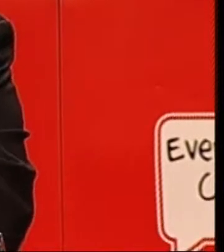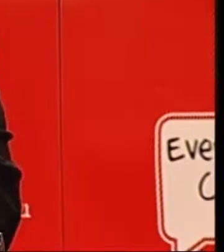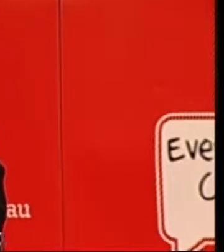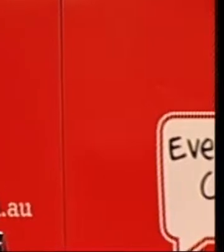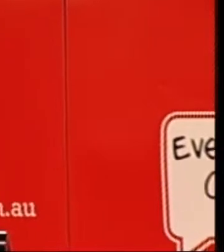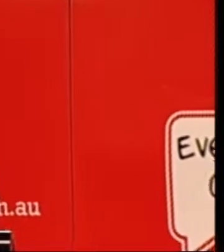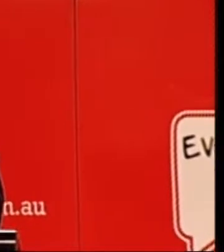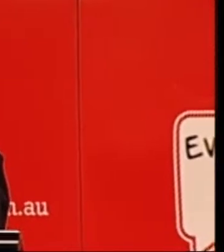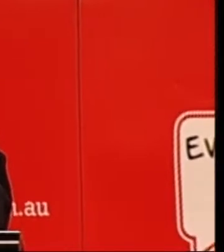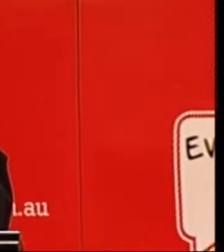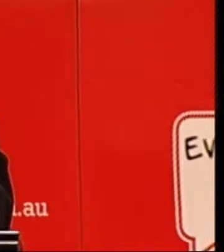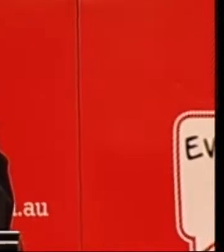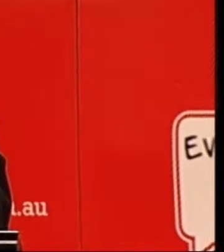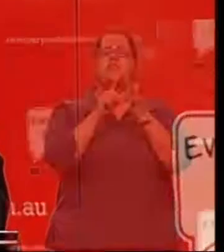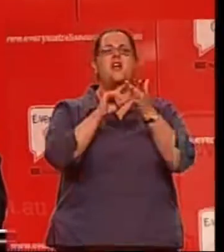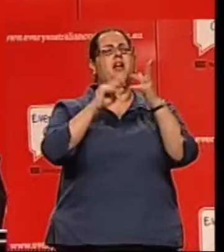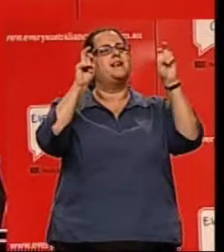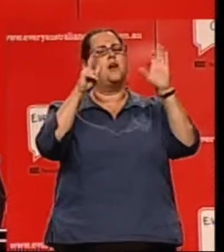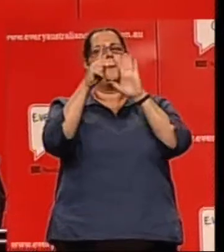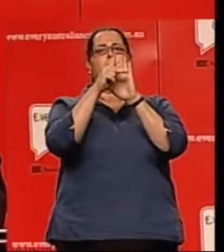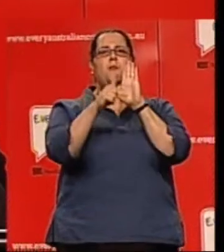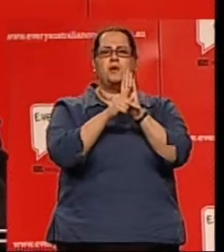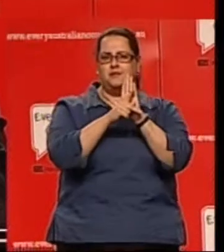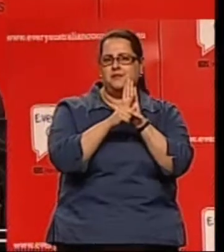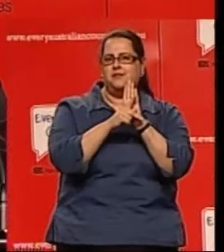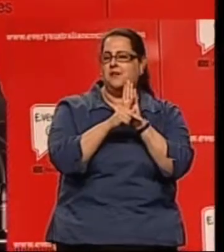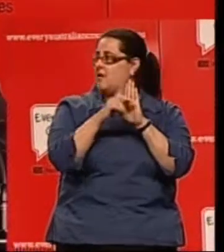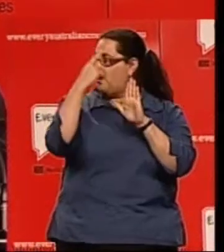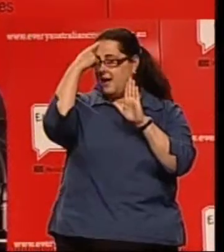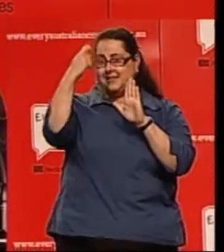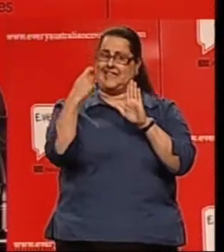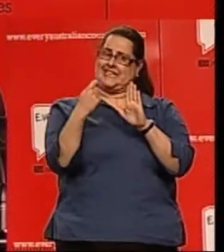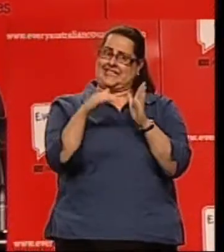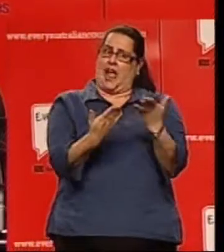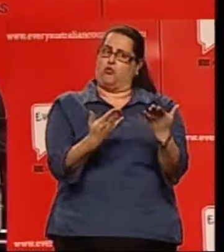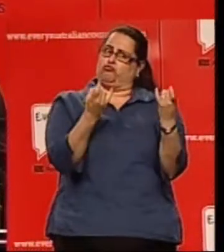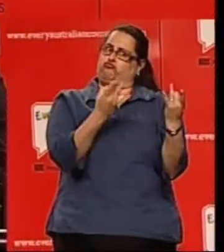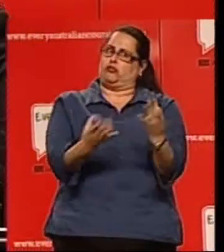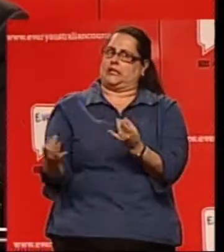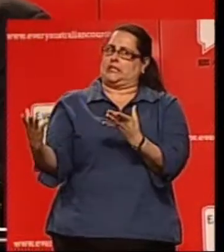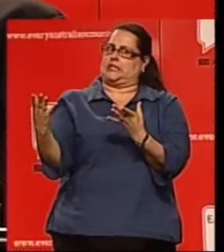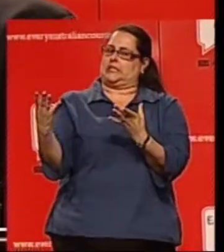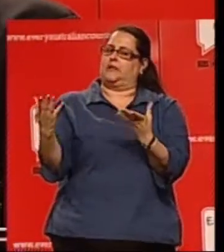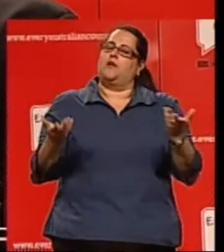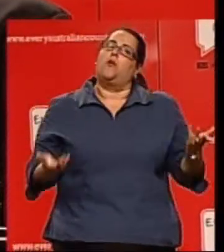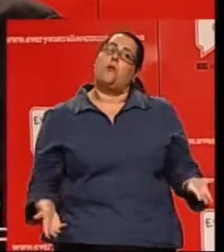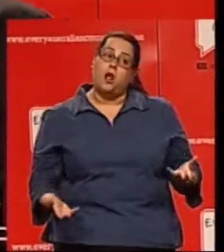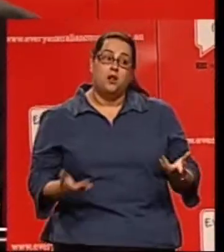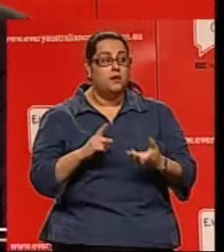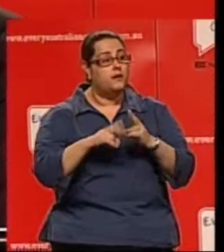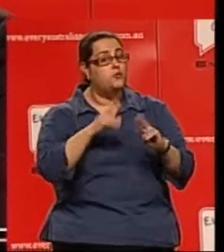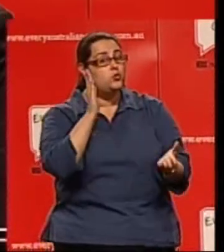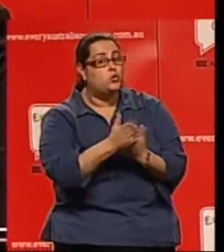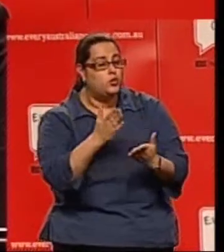It's commonly said that the NDIS is a policy idea whose time has come. Well, if that is the